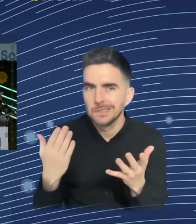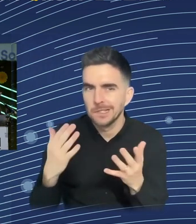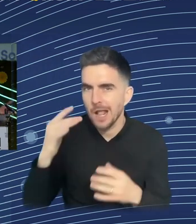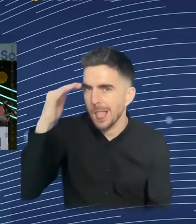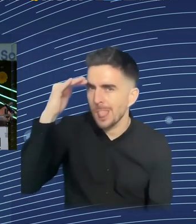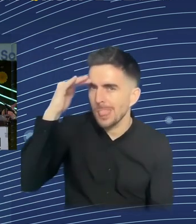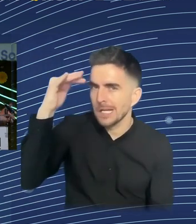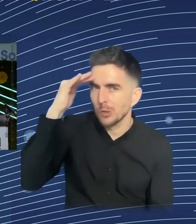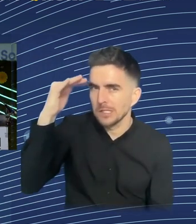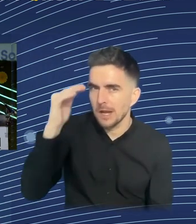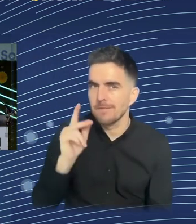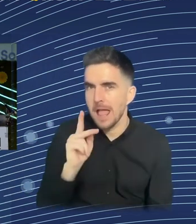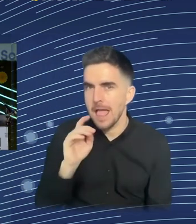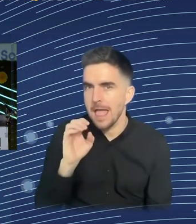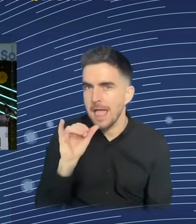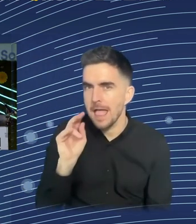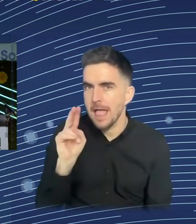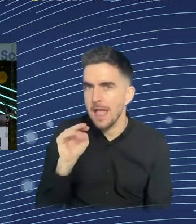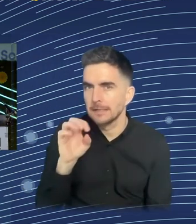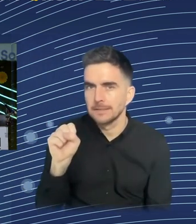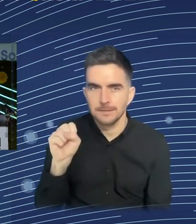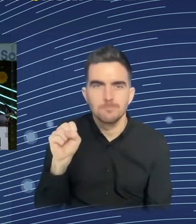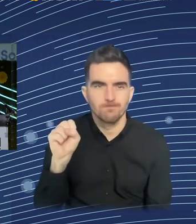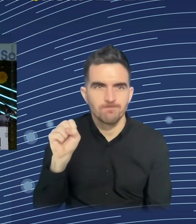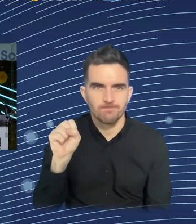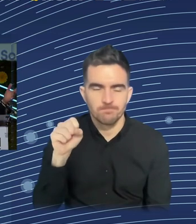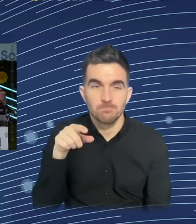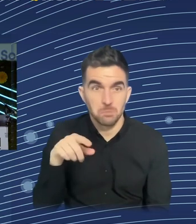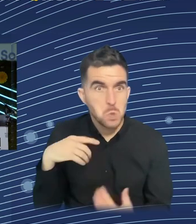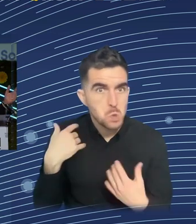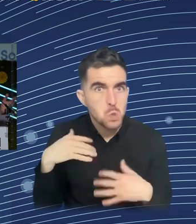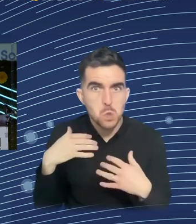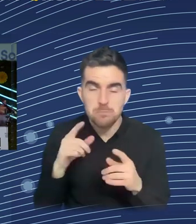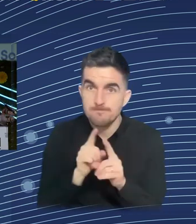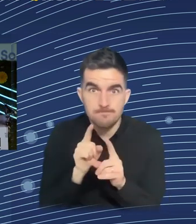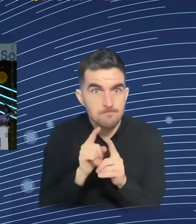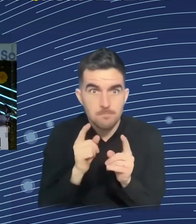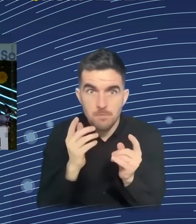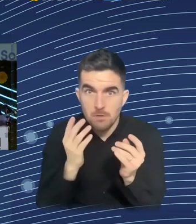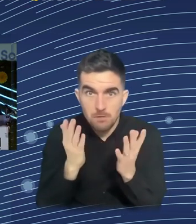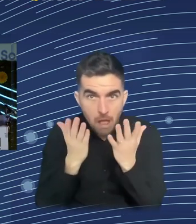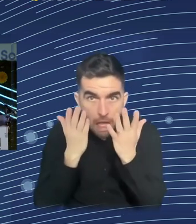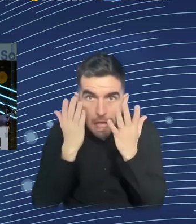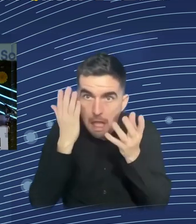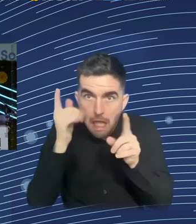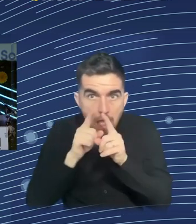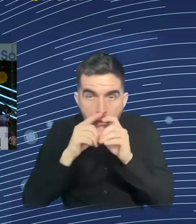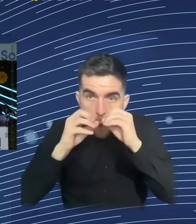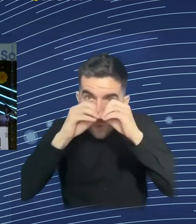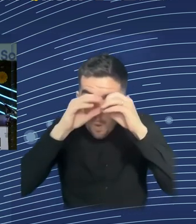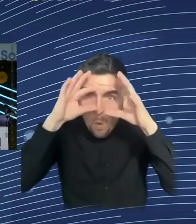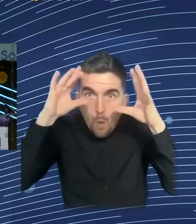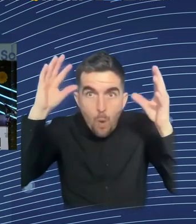But, just before he wrote the Journal of Theory, that caused the biggest revolution in economics, of course, that's ever happened.